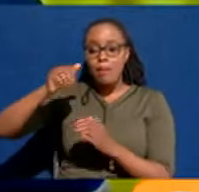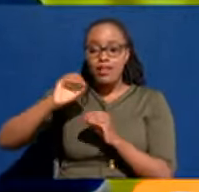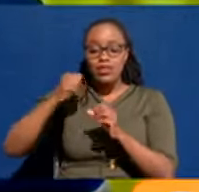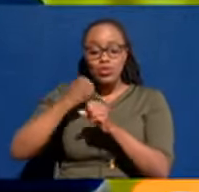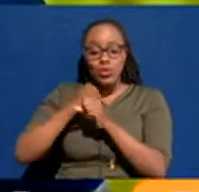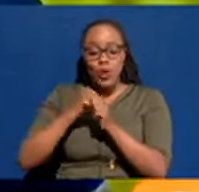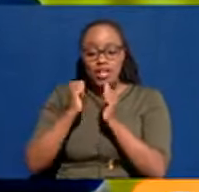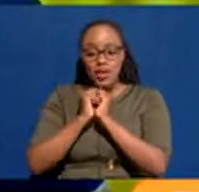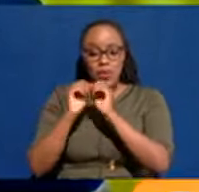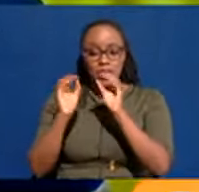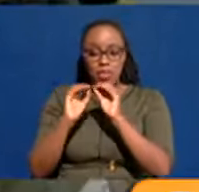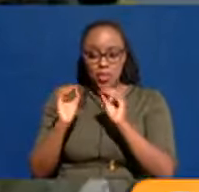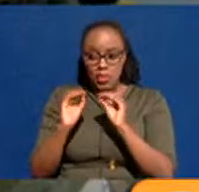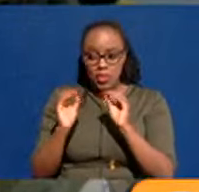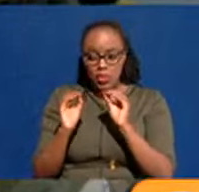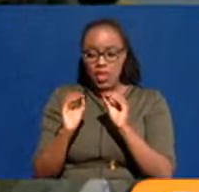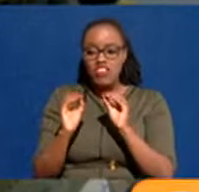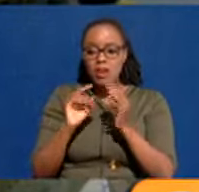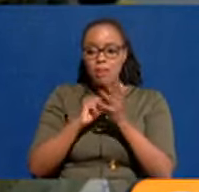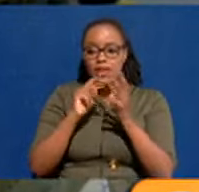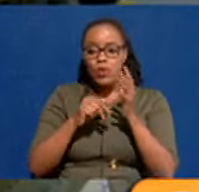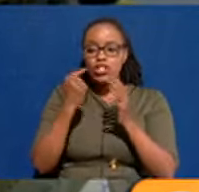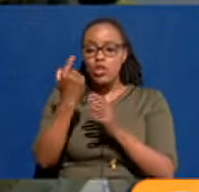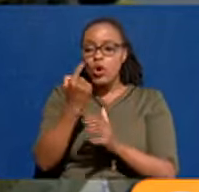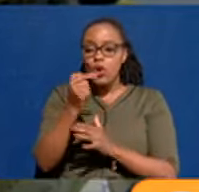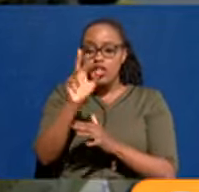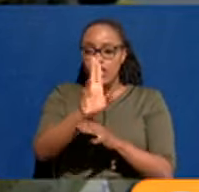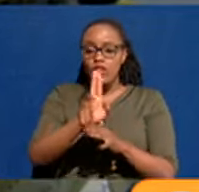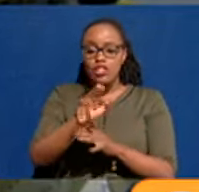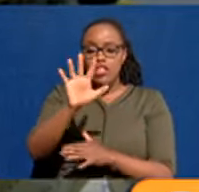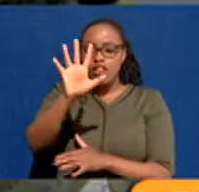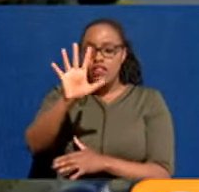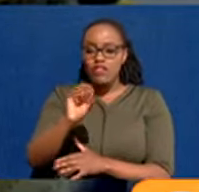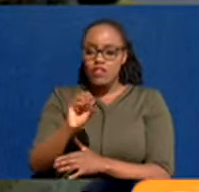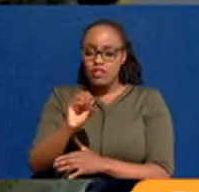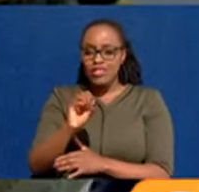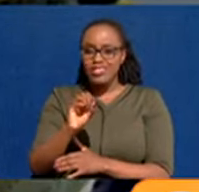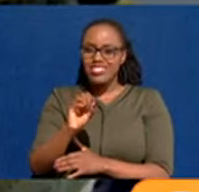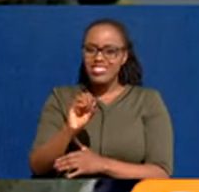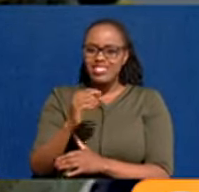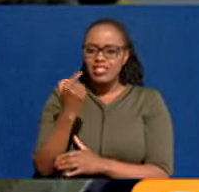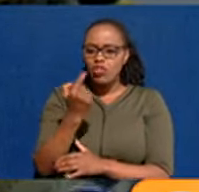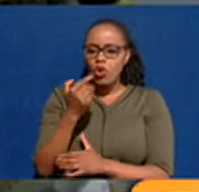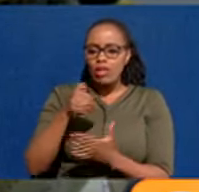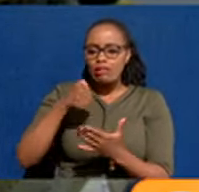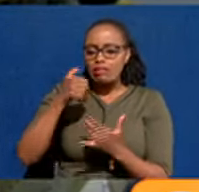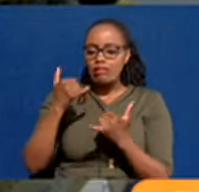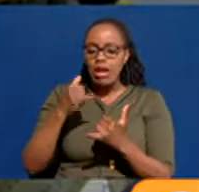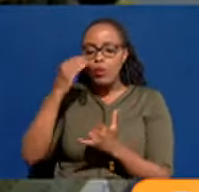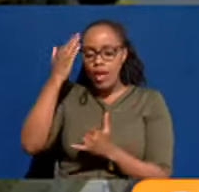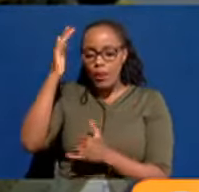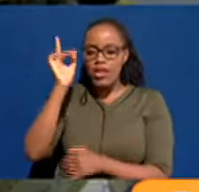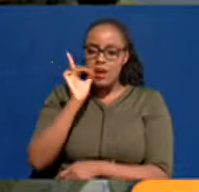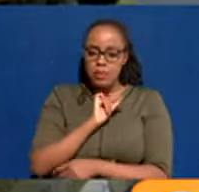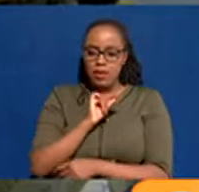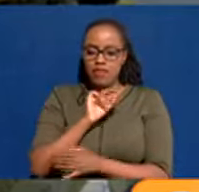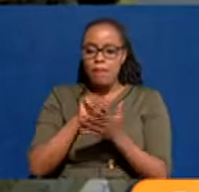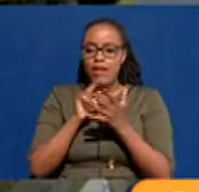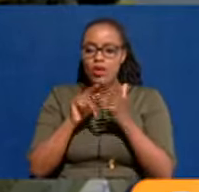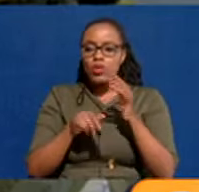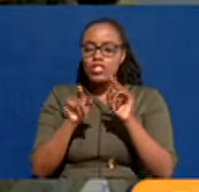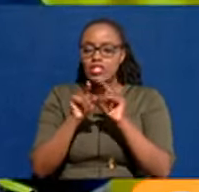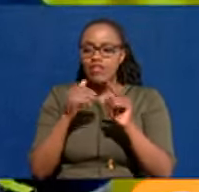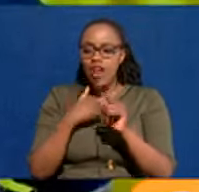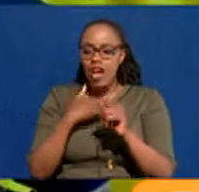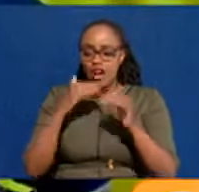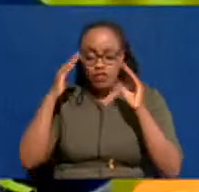with. You know, we were on vote on account, which means you can only spend 50% of your recurrent budget. We have that in line. And so there's a